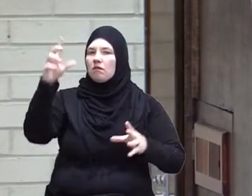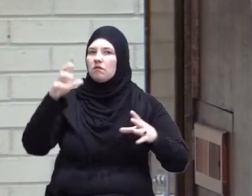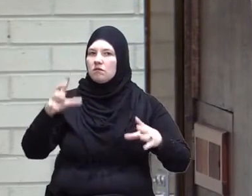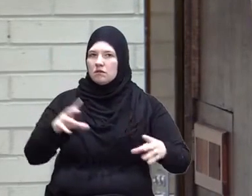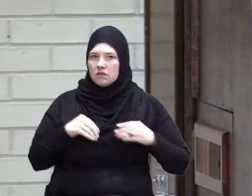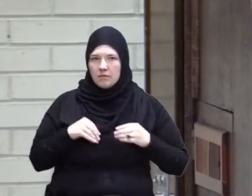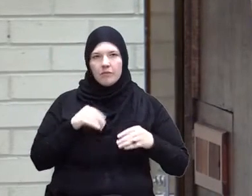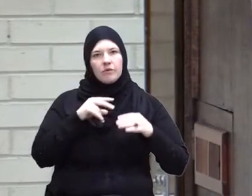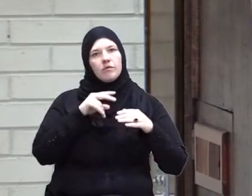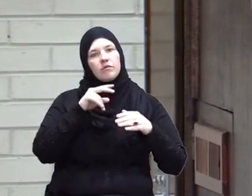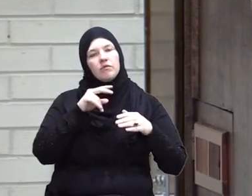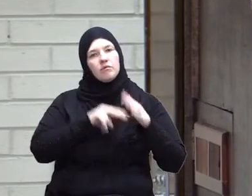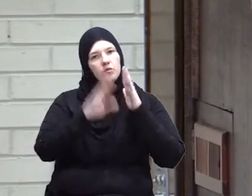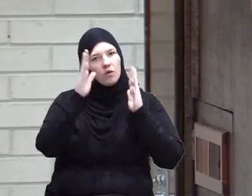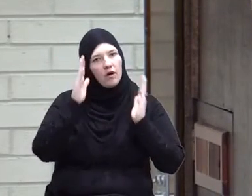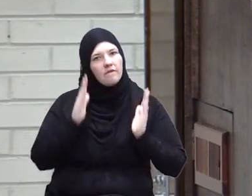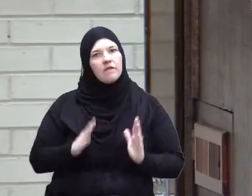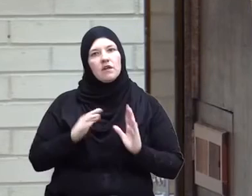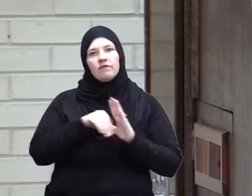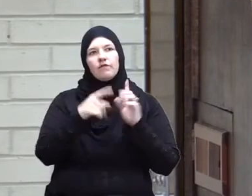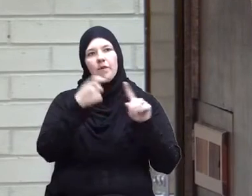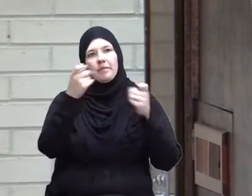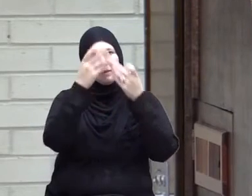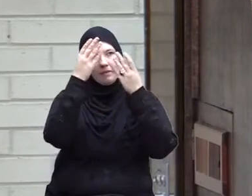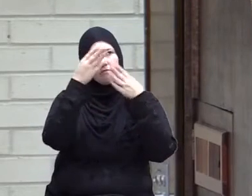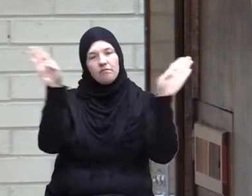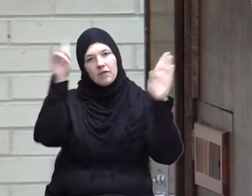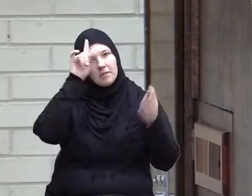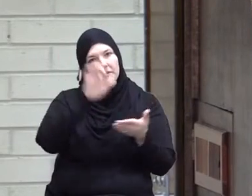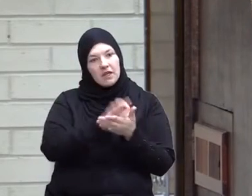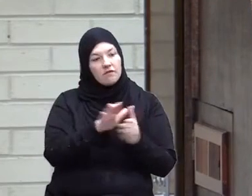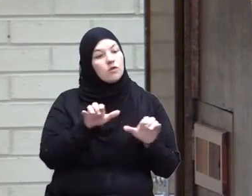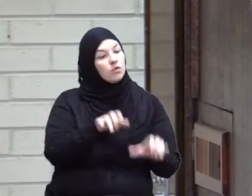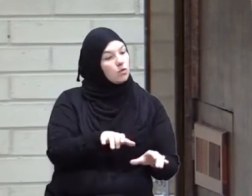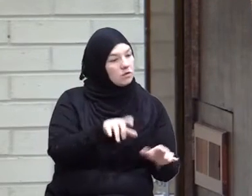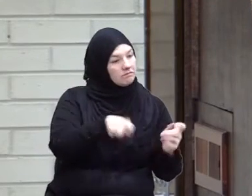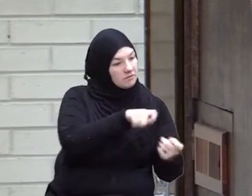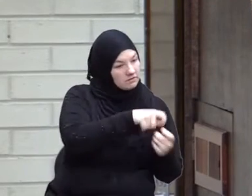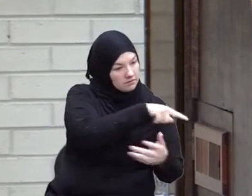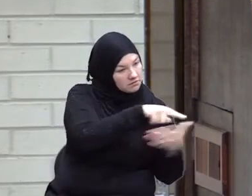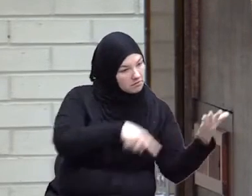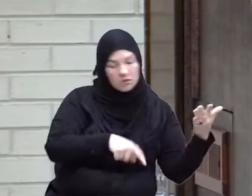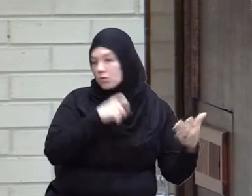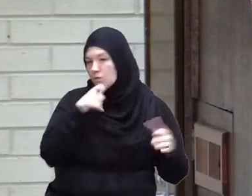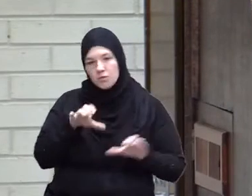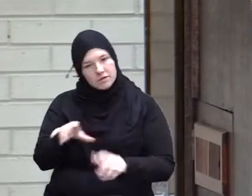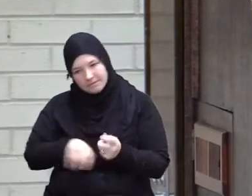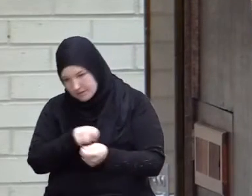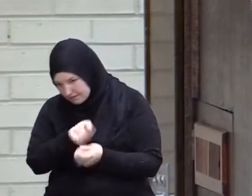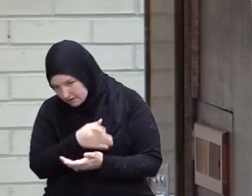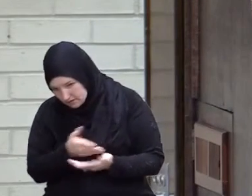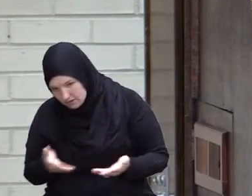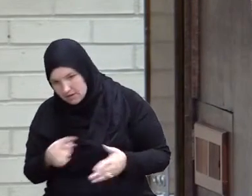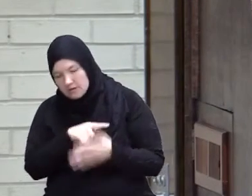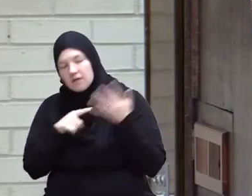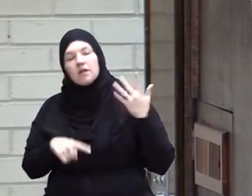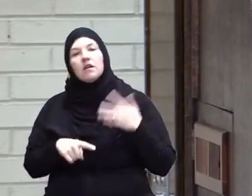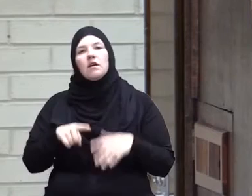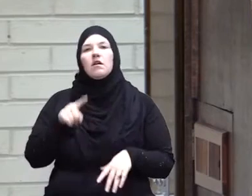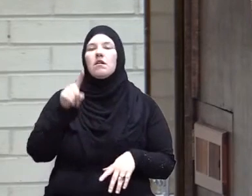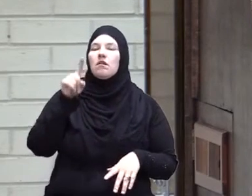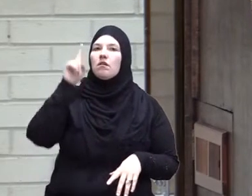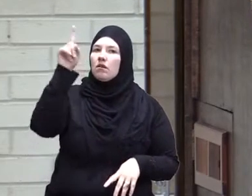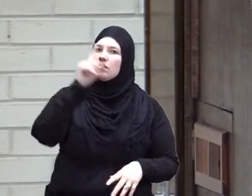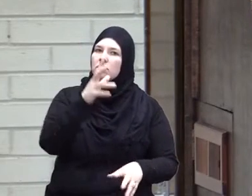covenant from the believers in general that we do certain things, we don't do certain things Allah has taken his covenant from scholars